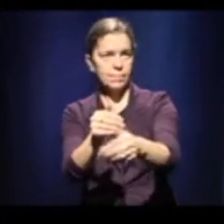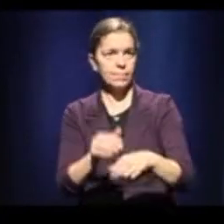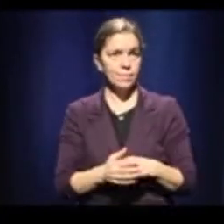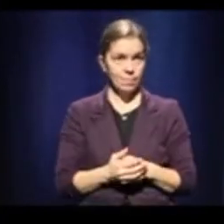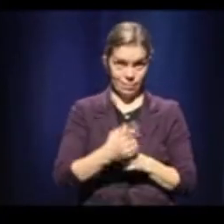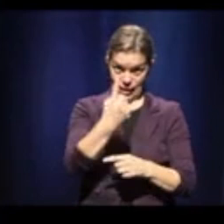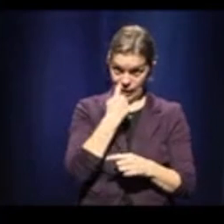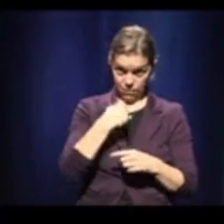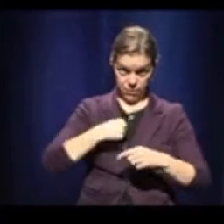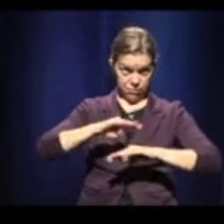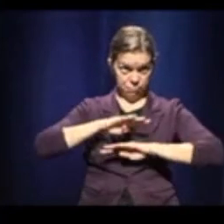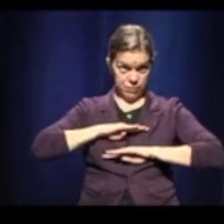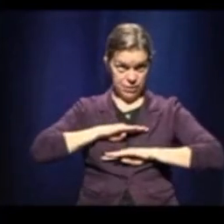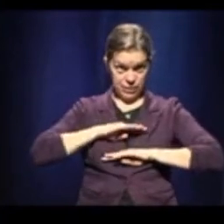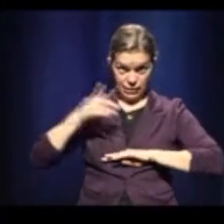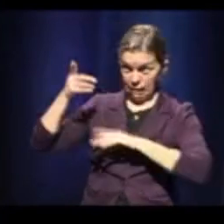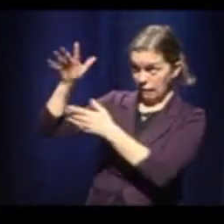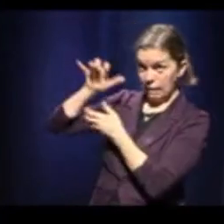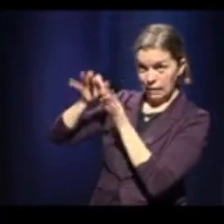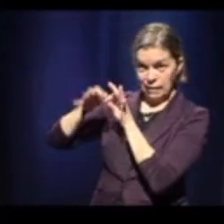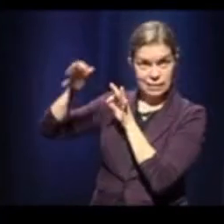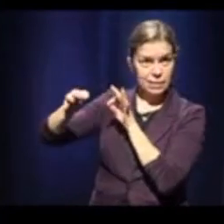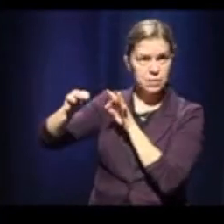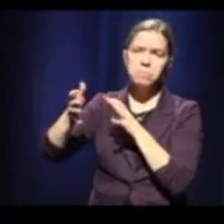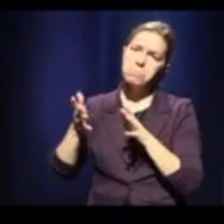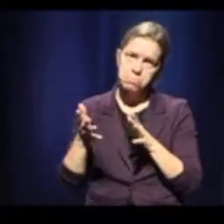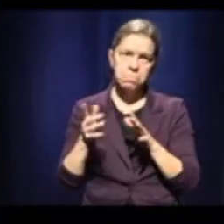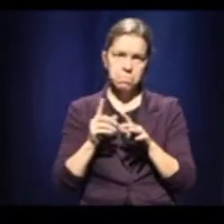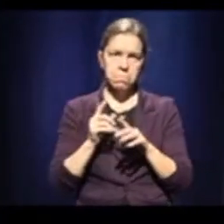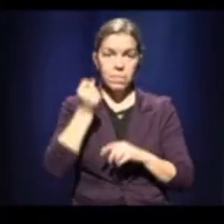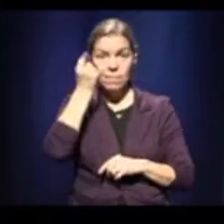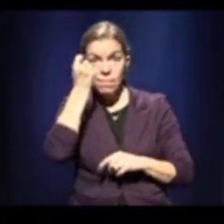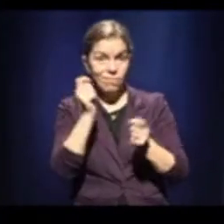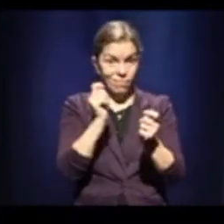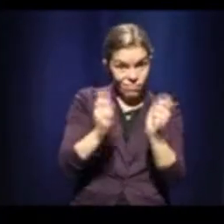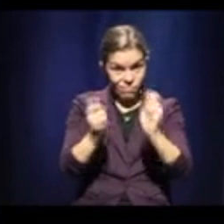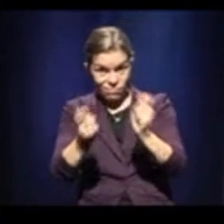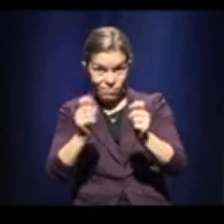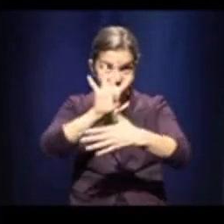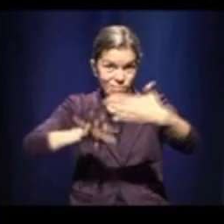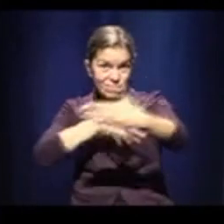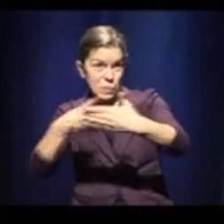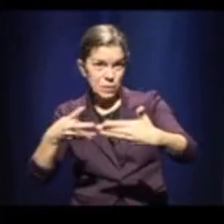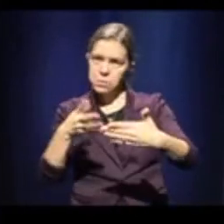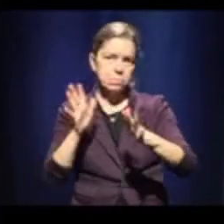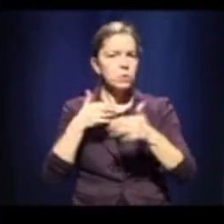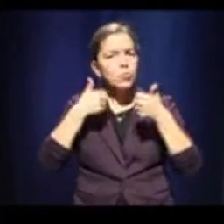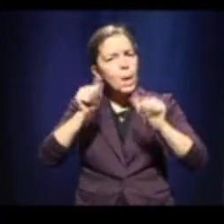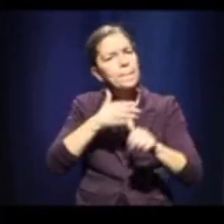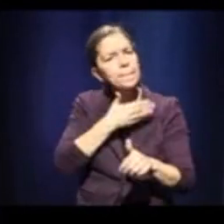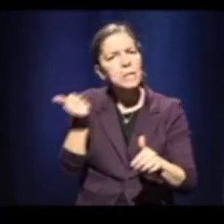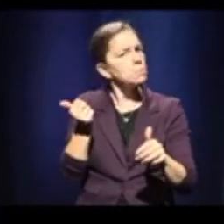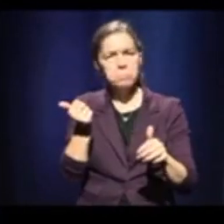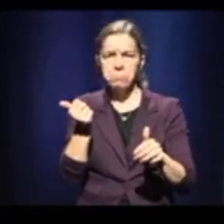the answer. The answer is no. But are we doing our best with the changes that we have? I think people will see over